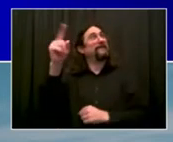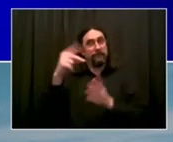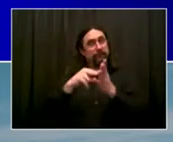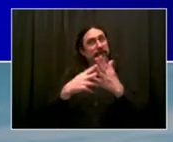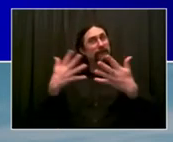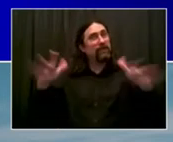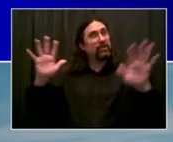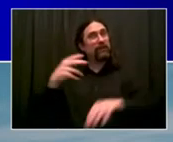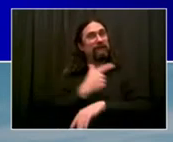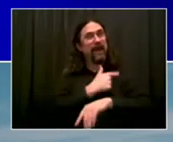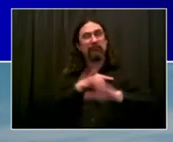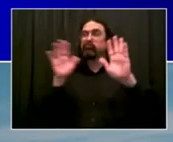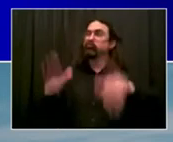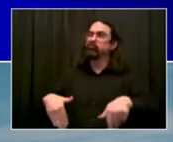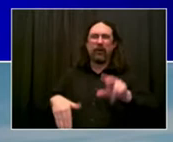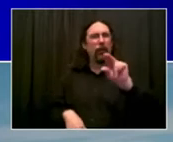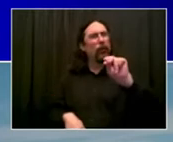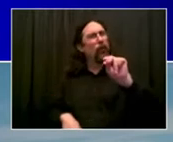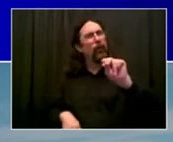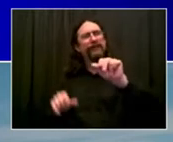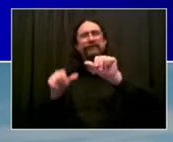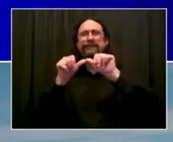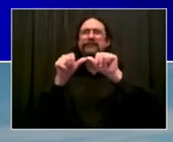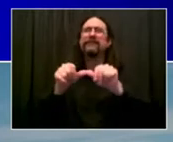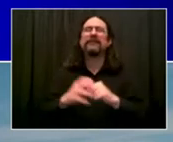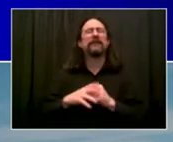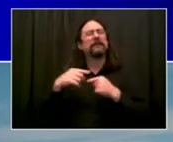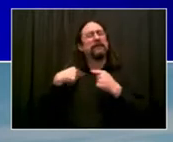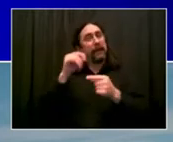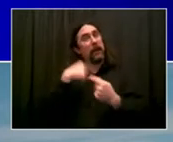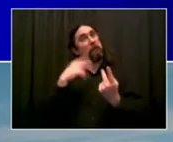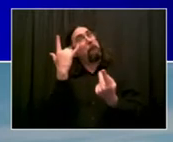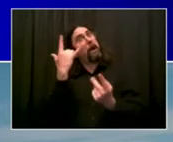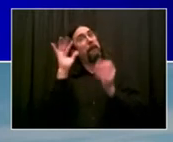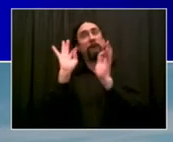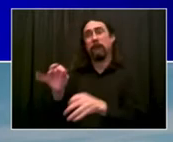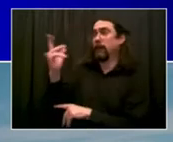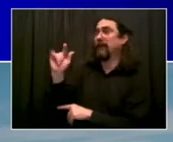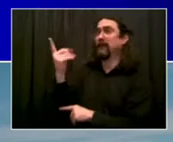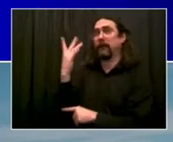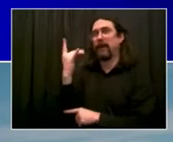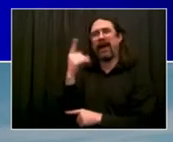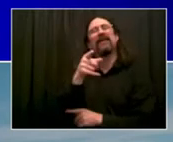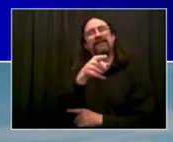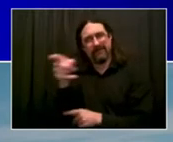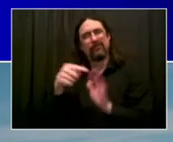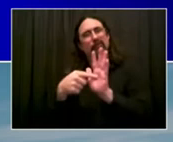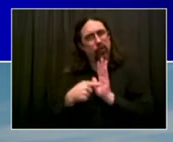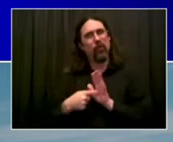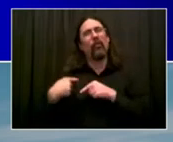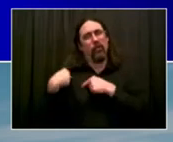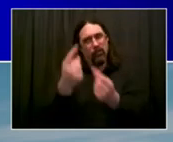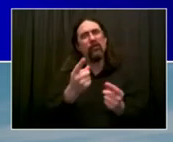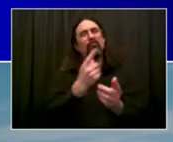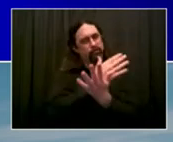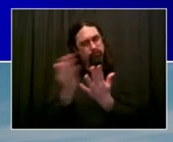and we now can set this goal because we've been moving forward constantly, more and more vaccinations, fewer and fewer infections,